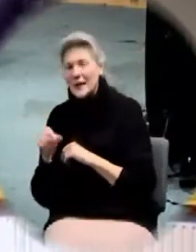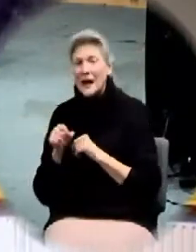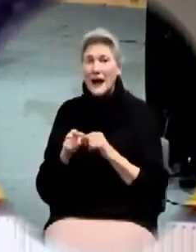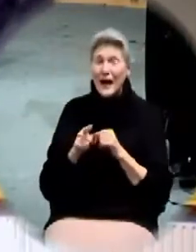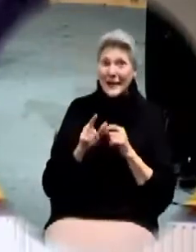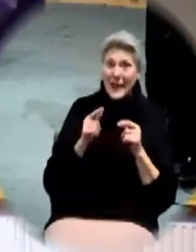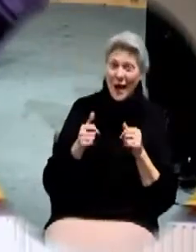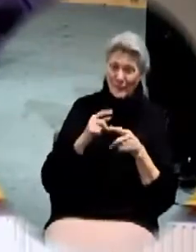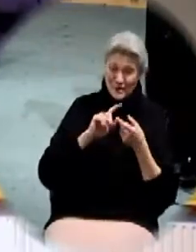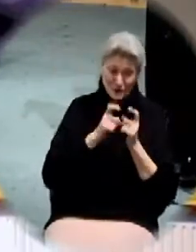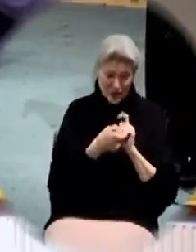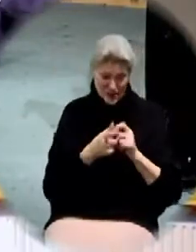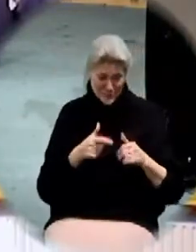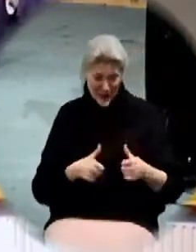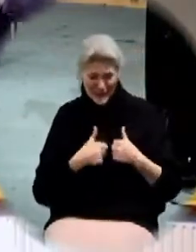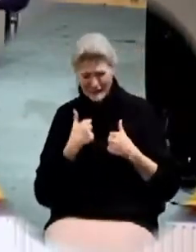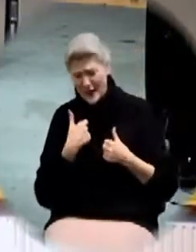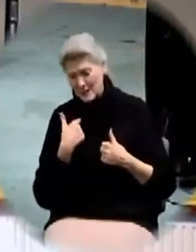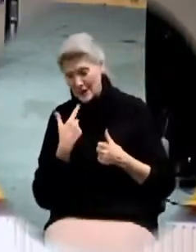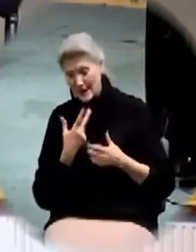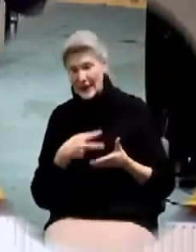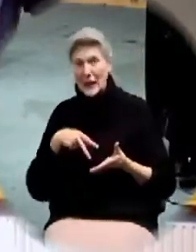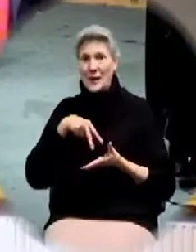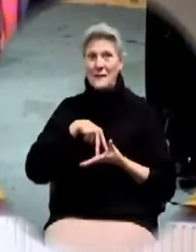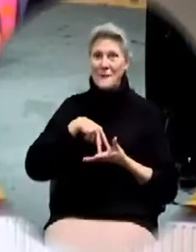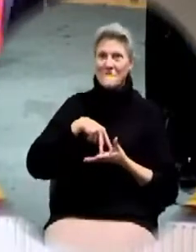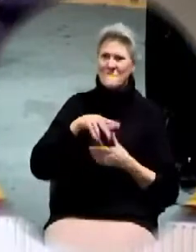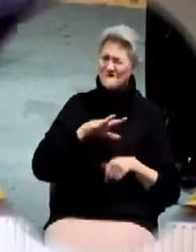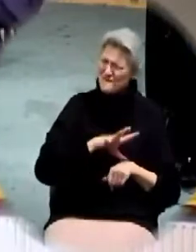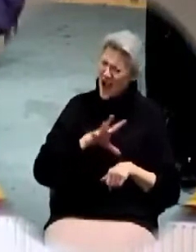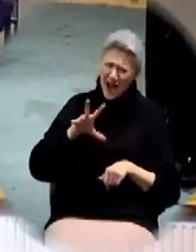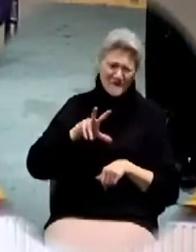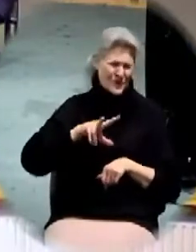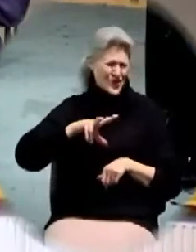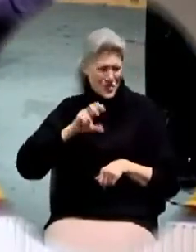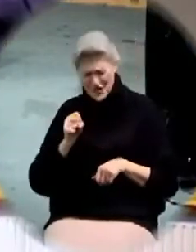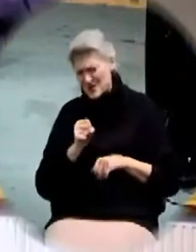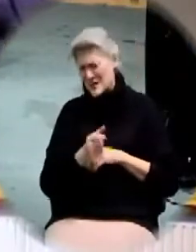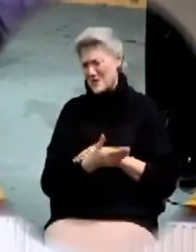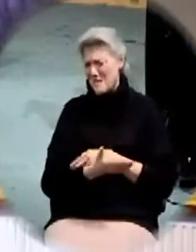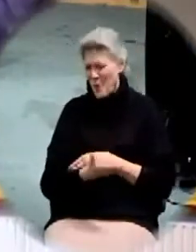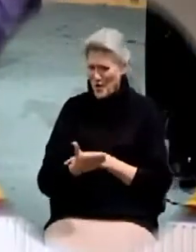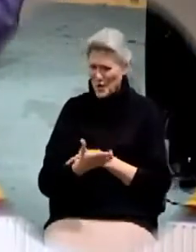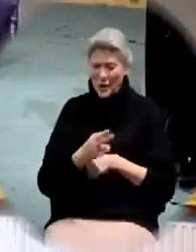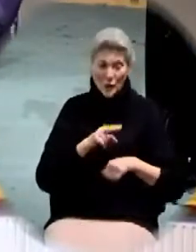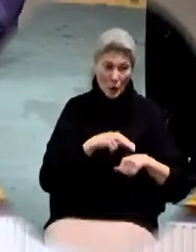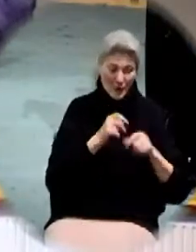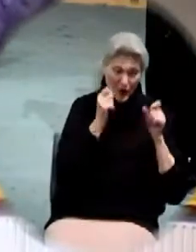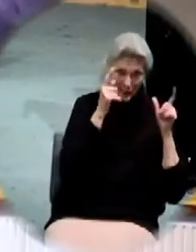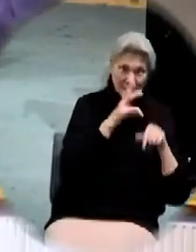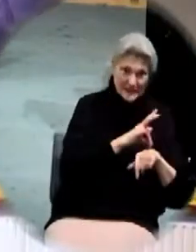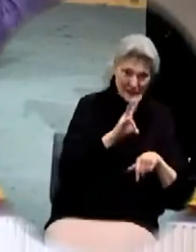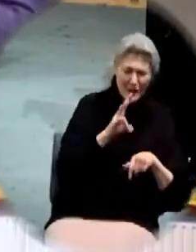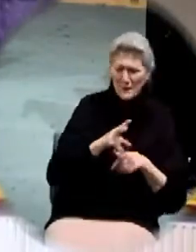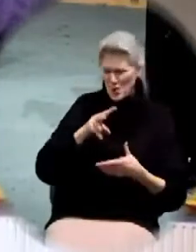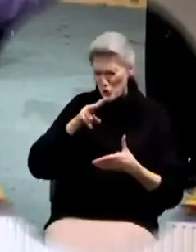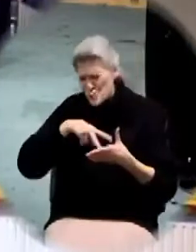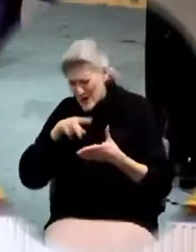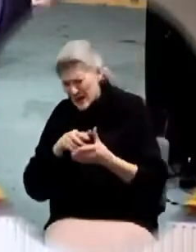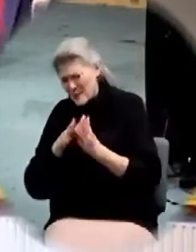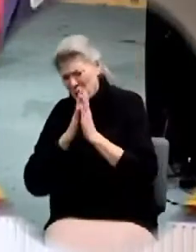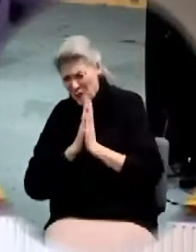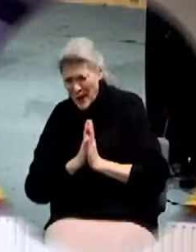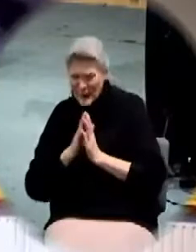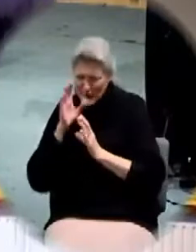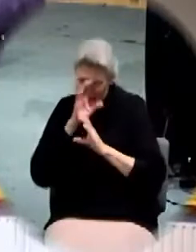now I'm going to change my life, man. I'm going to get up at 5.30 in the morning when I normally get up at 7. I'm going to read the Bible, and I'm going to pray,